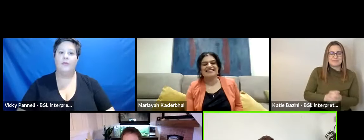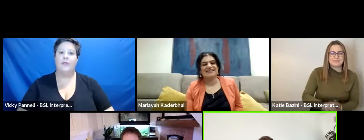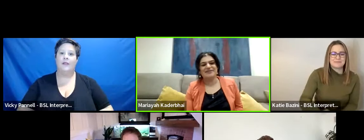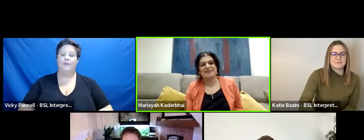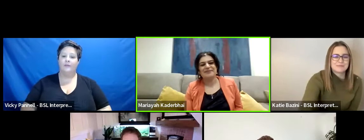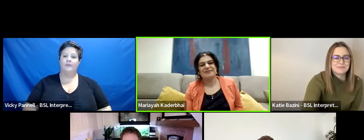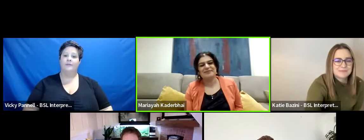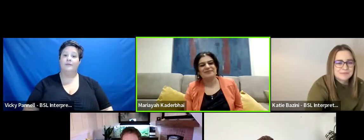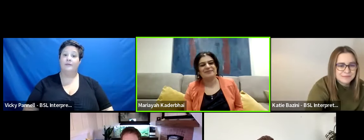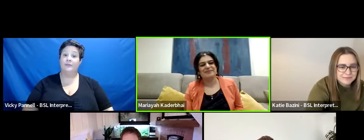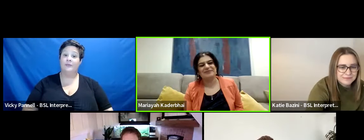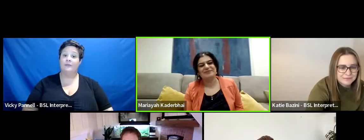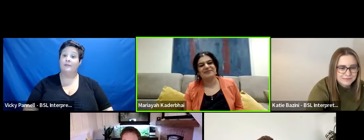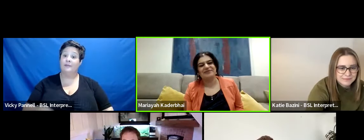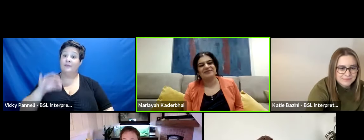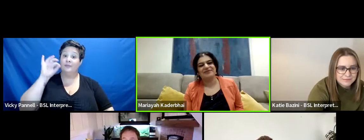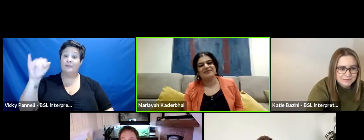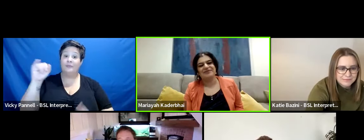Stephen?